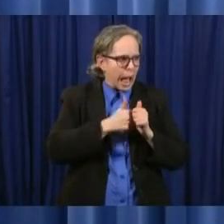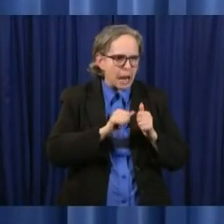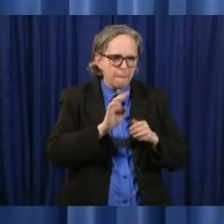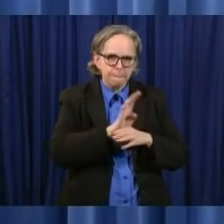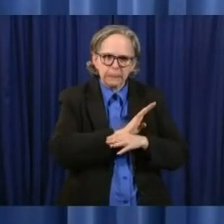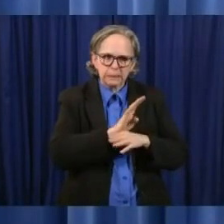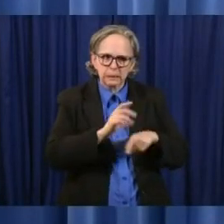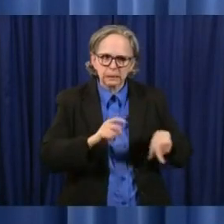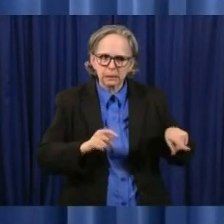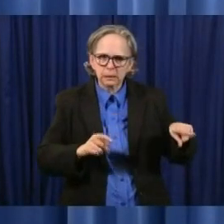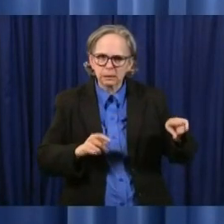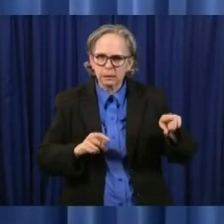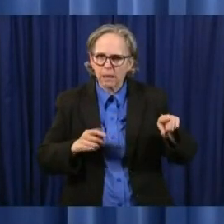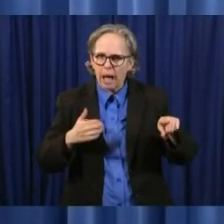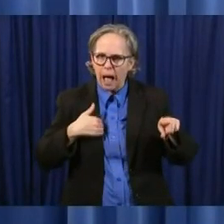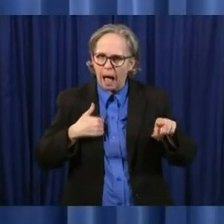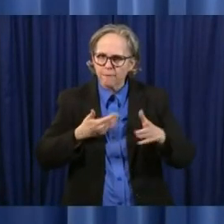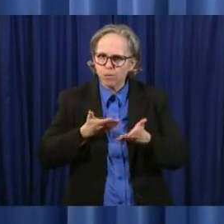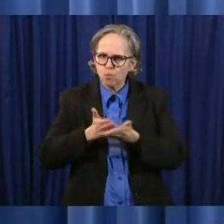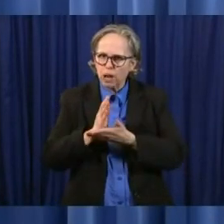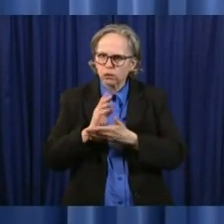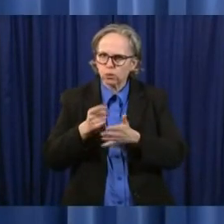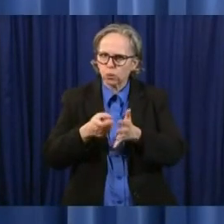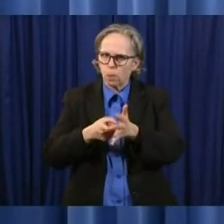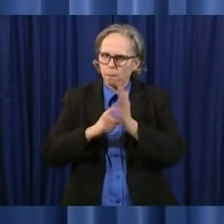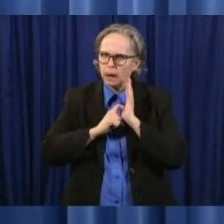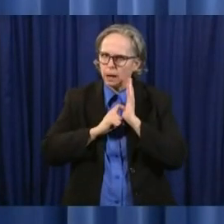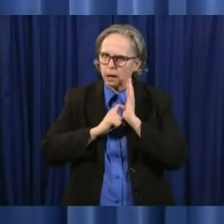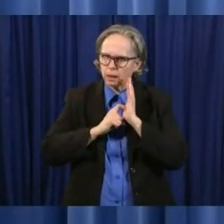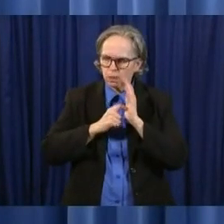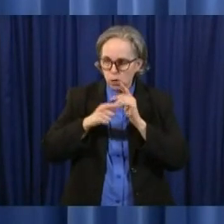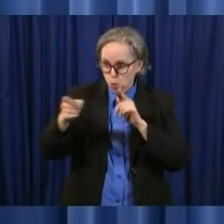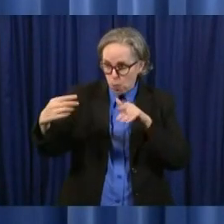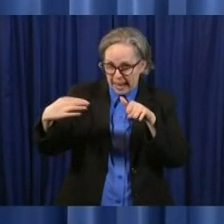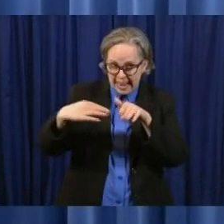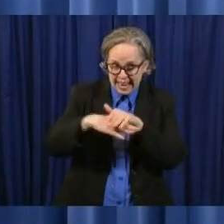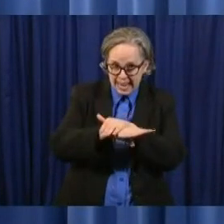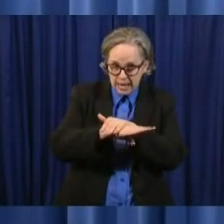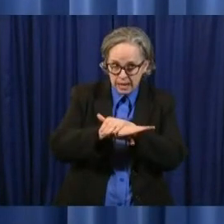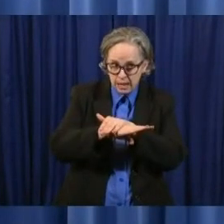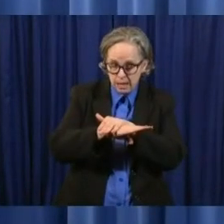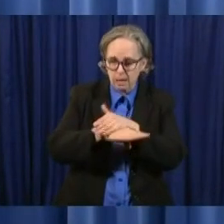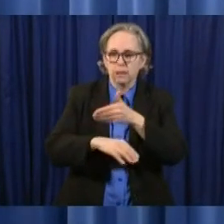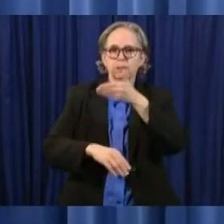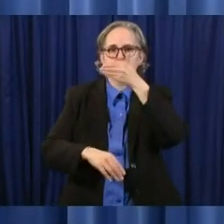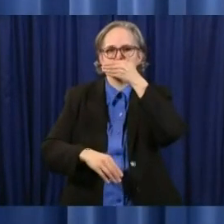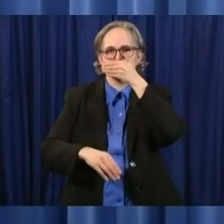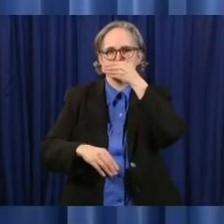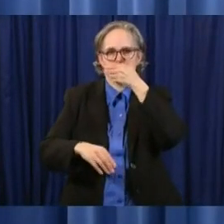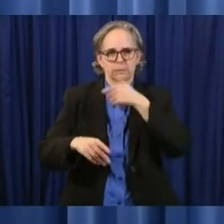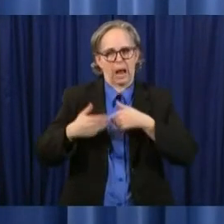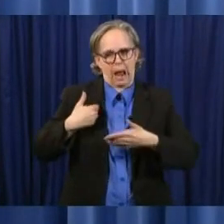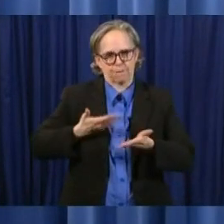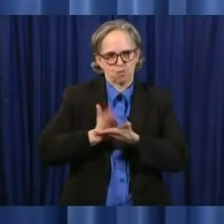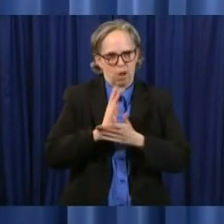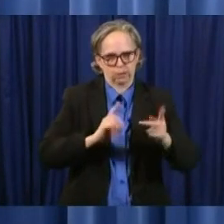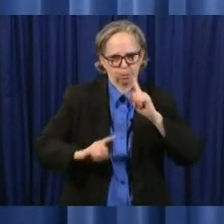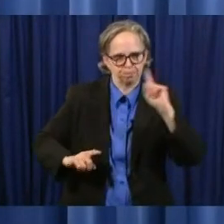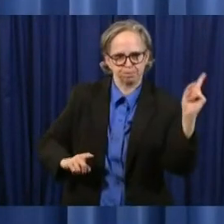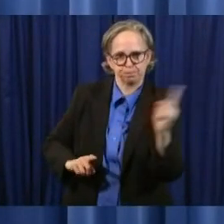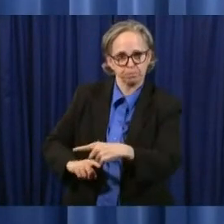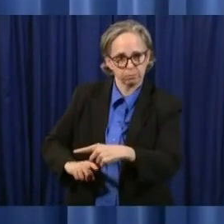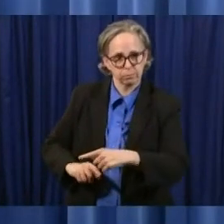anybody walking in that store uh to have a facial covering uh we just did not mandate